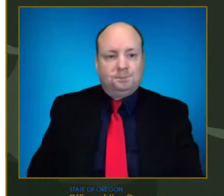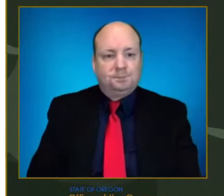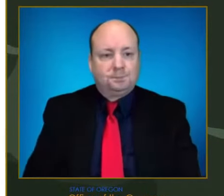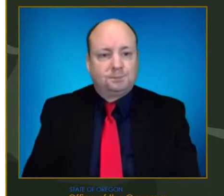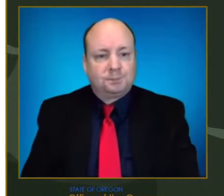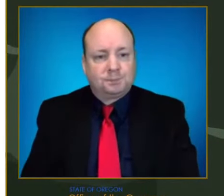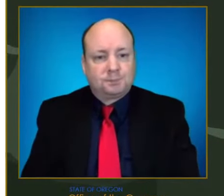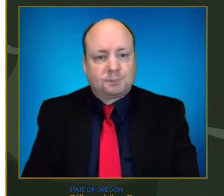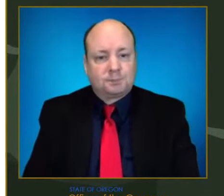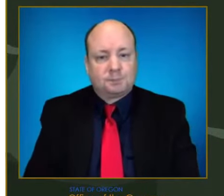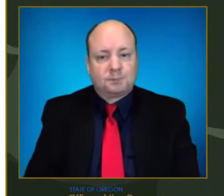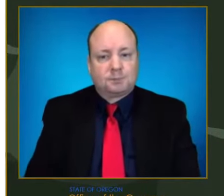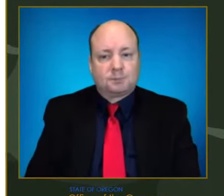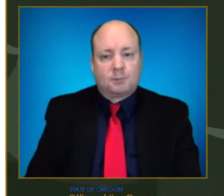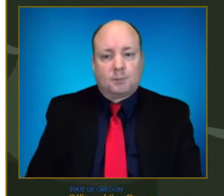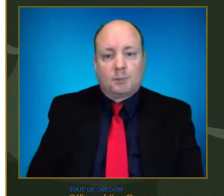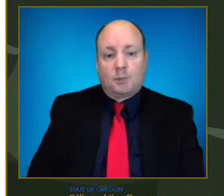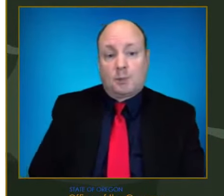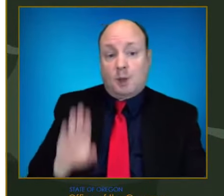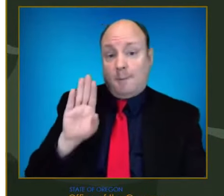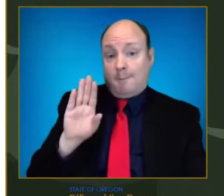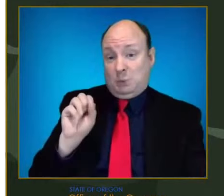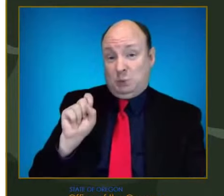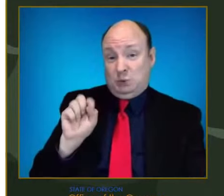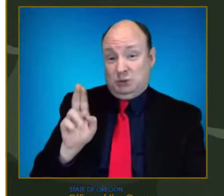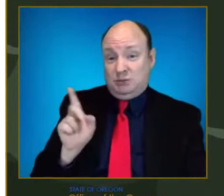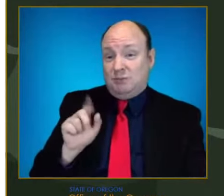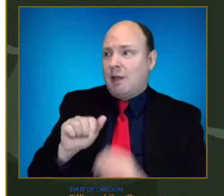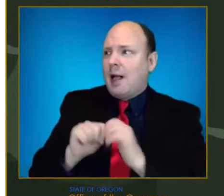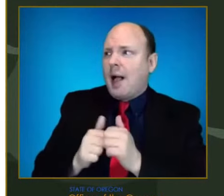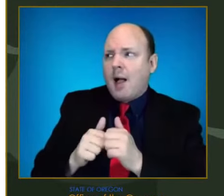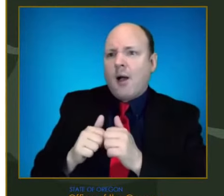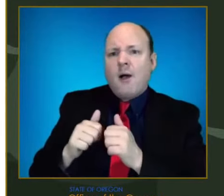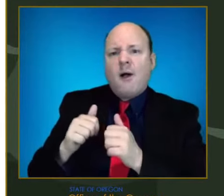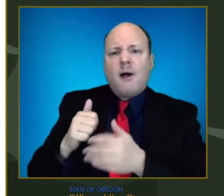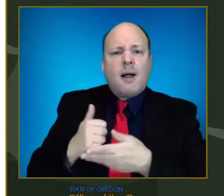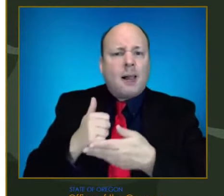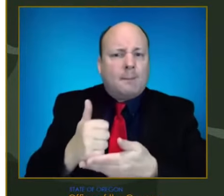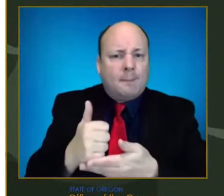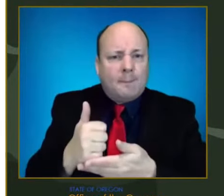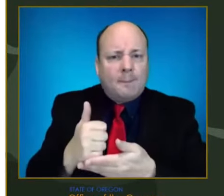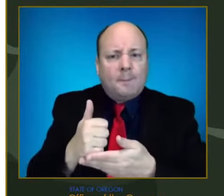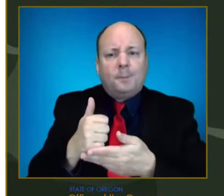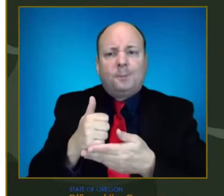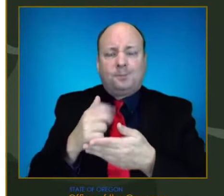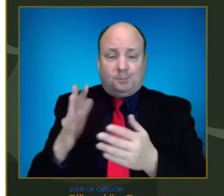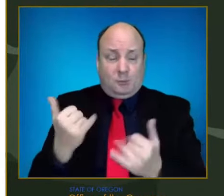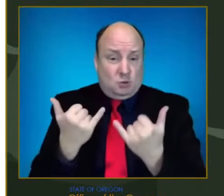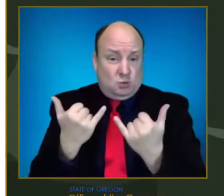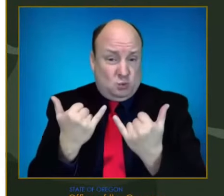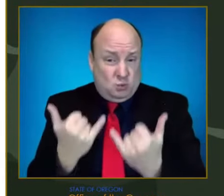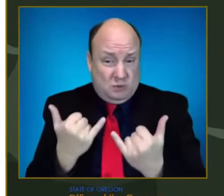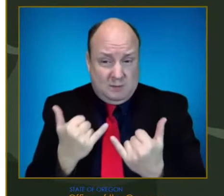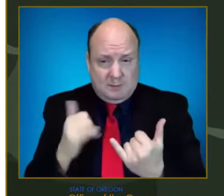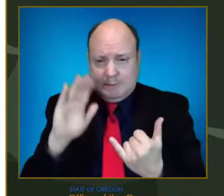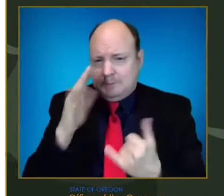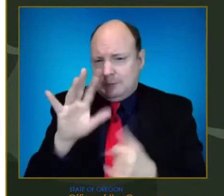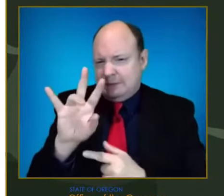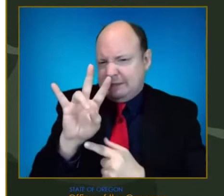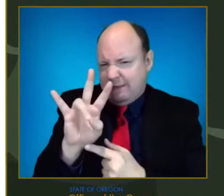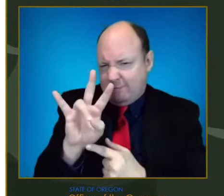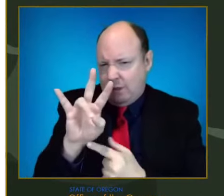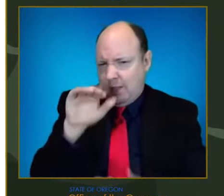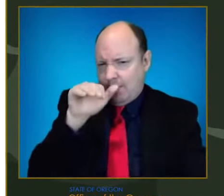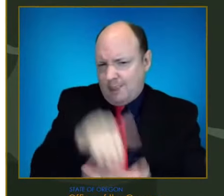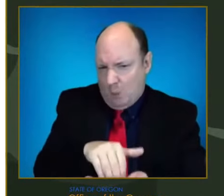Boosting. What is the impact of boosting? If we can get it right now, we're estimating about 7,000 boosts, uh, boost,